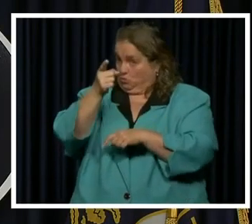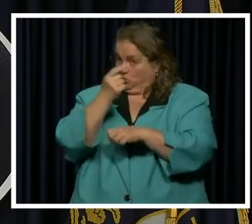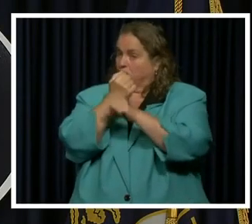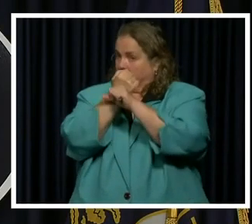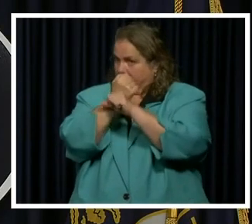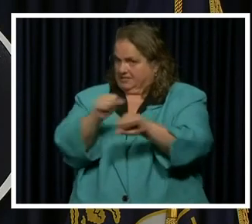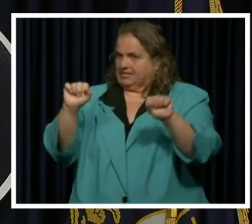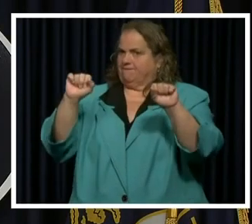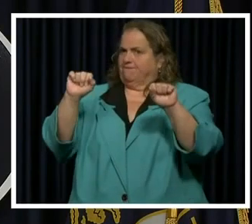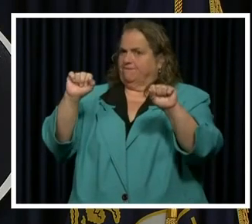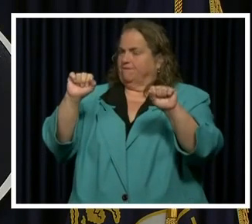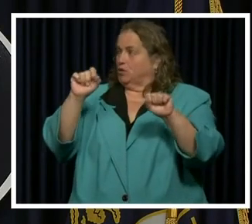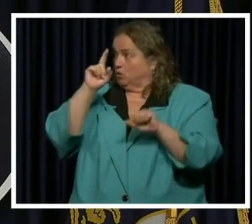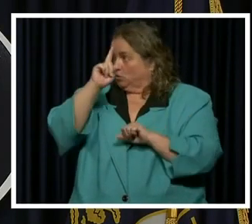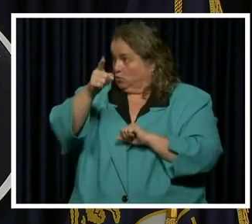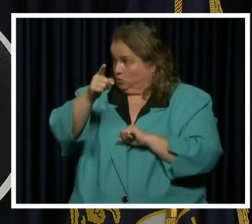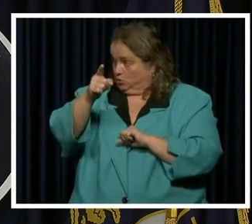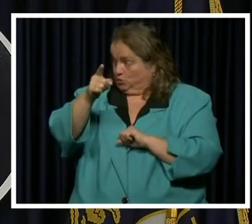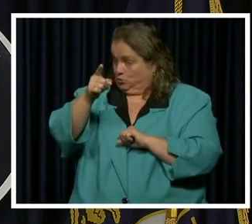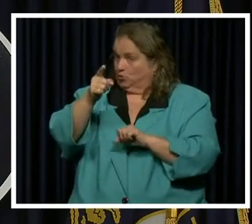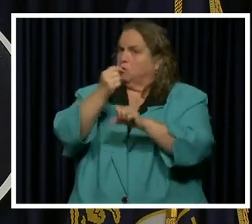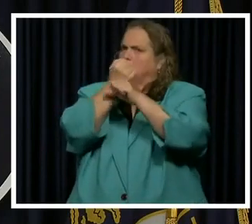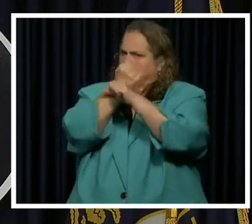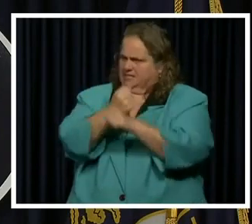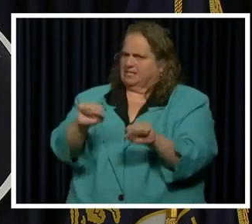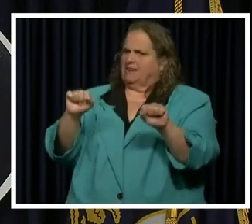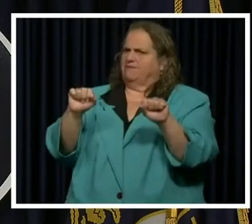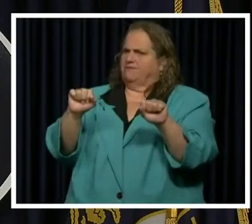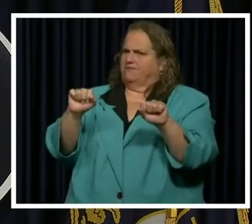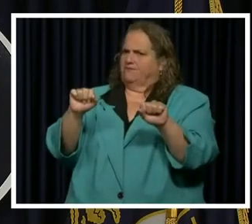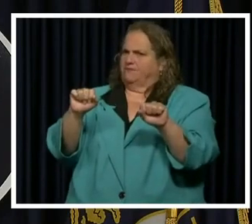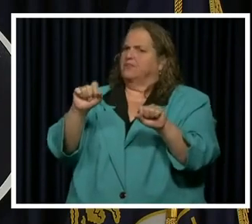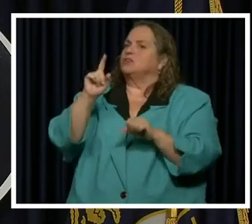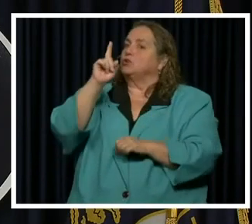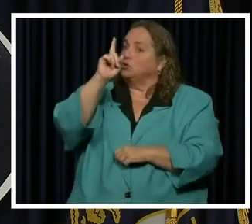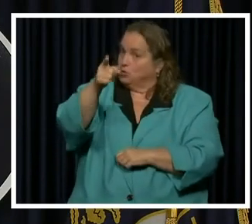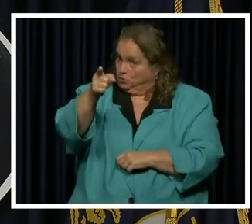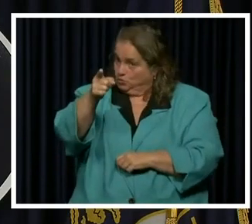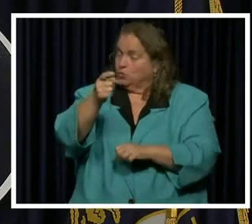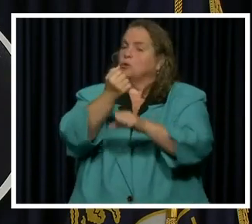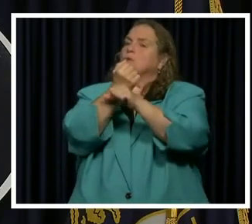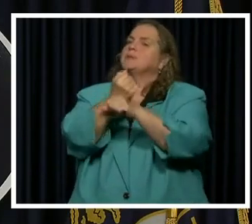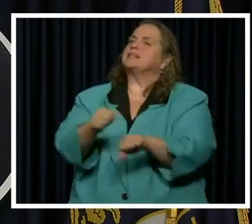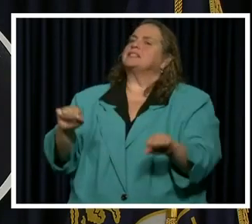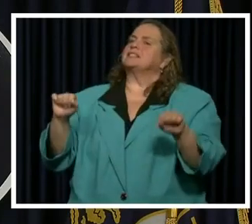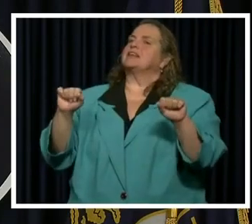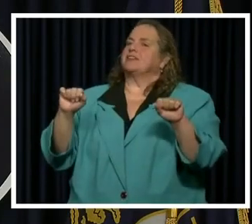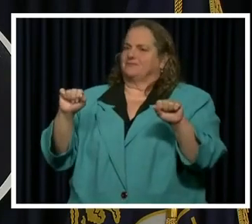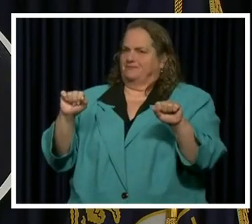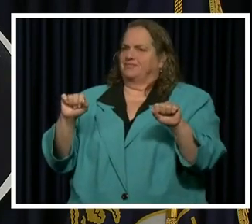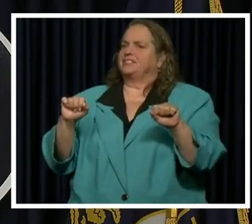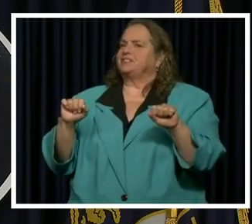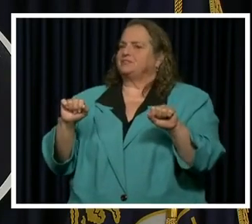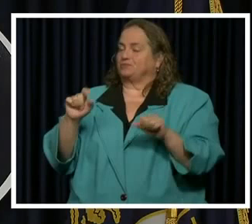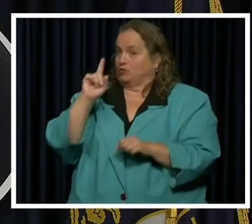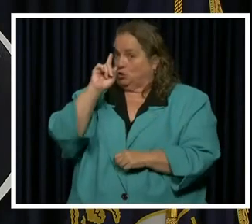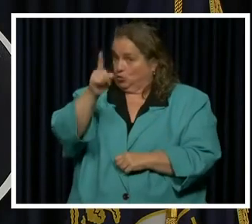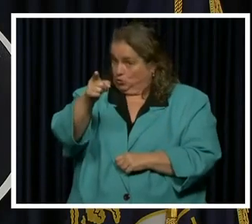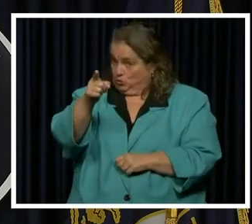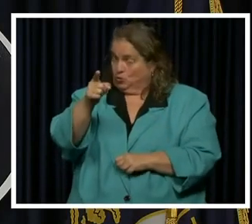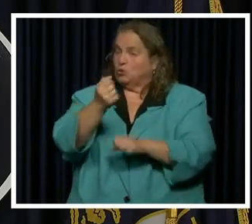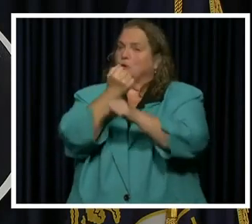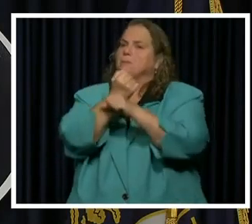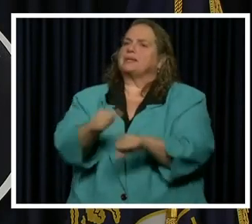be safe. All right, you be safe. You be safe. One more time.